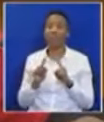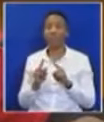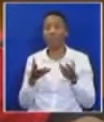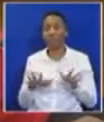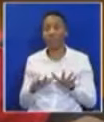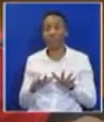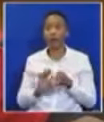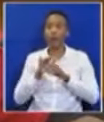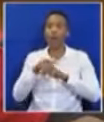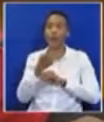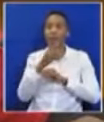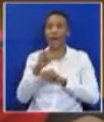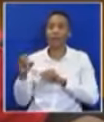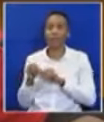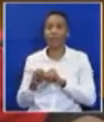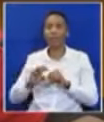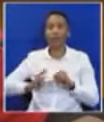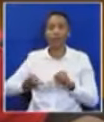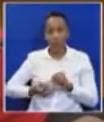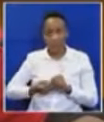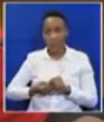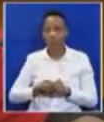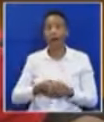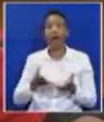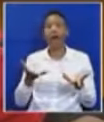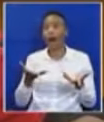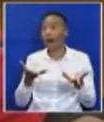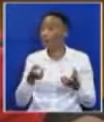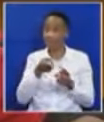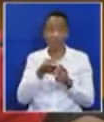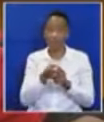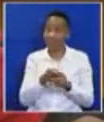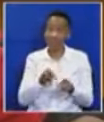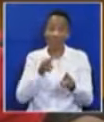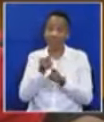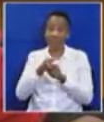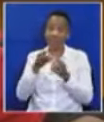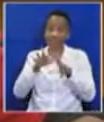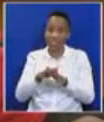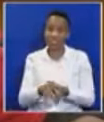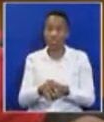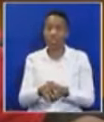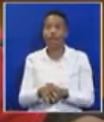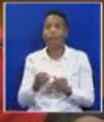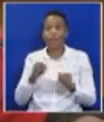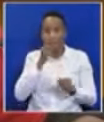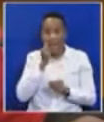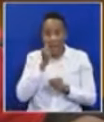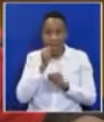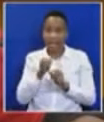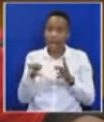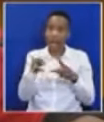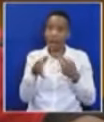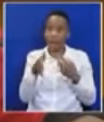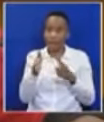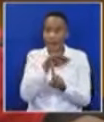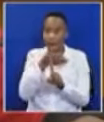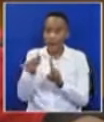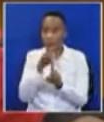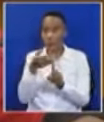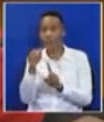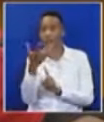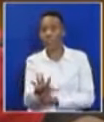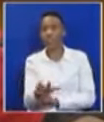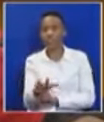women would have been victims of sexual crimes perpetrated by men in this country. By the end of the day,